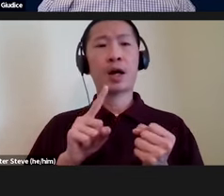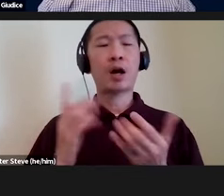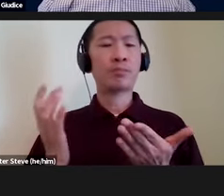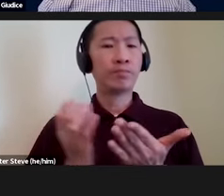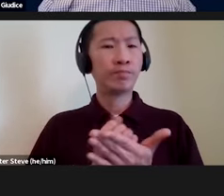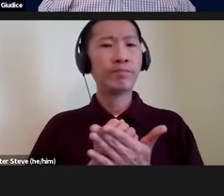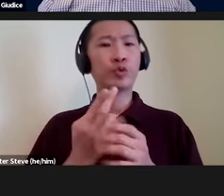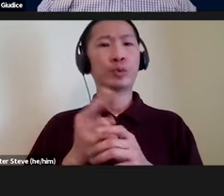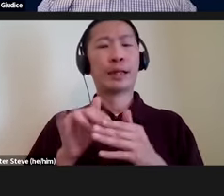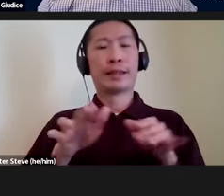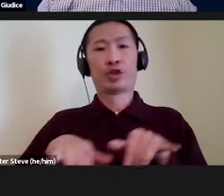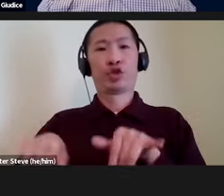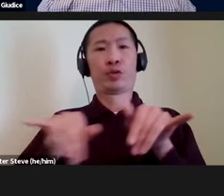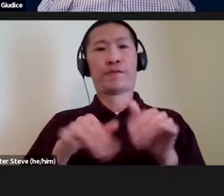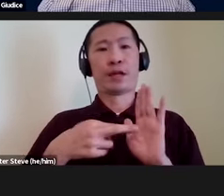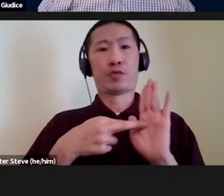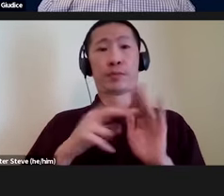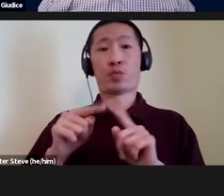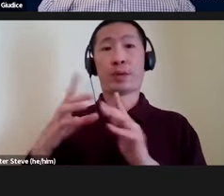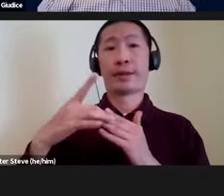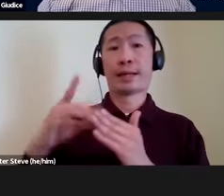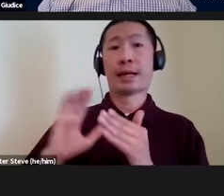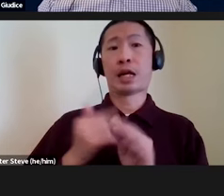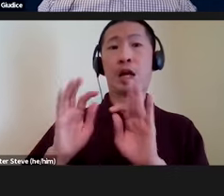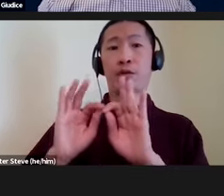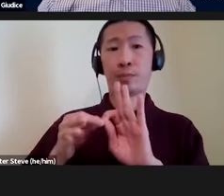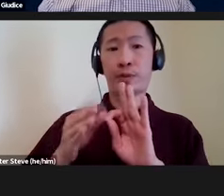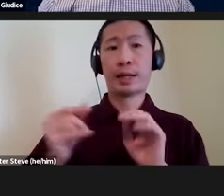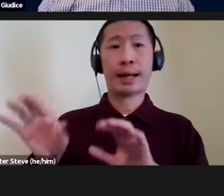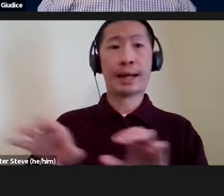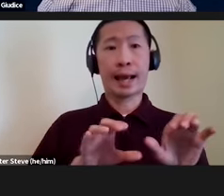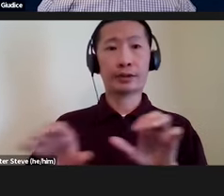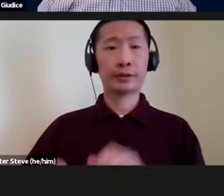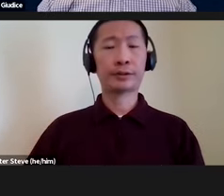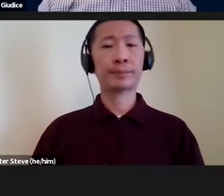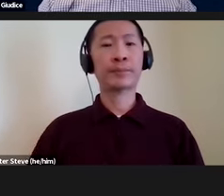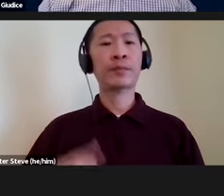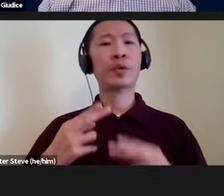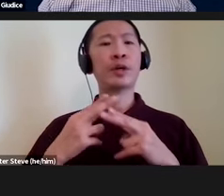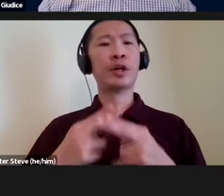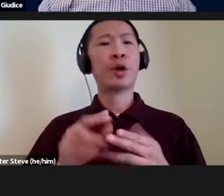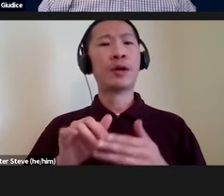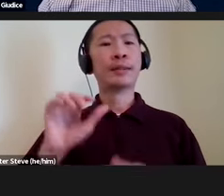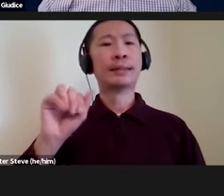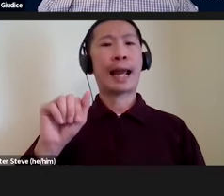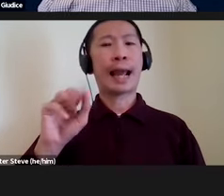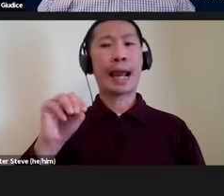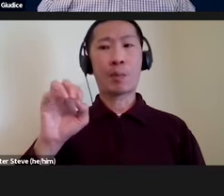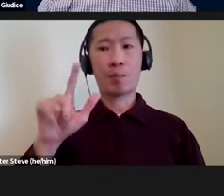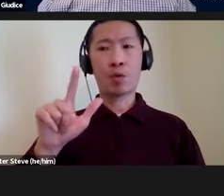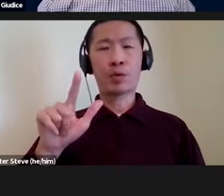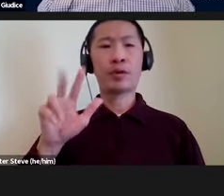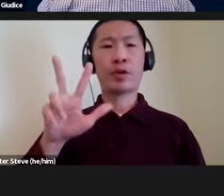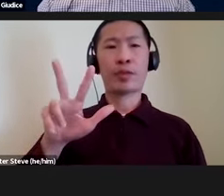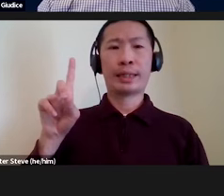this unified representation when they're guiding our interpretations and our actions. And we call this amodal, it's a 3D